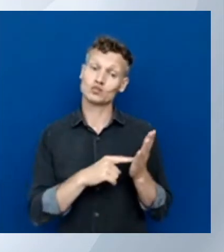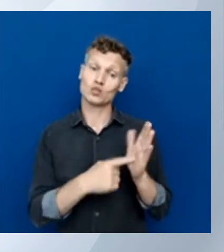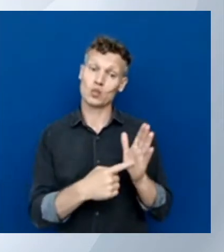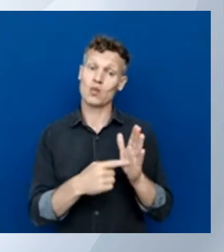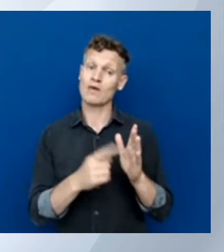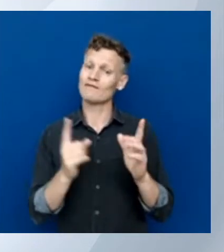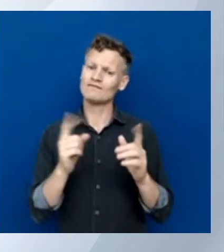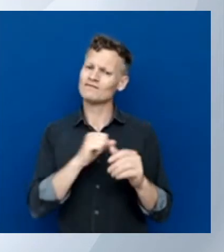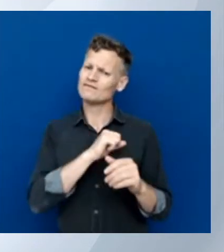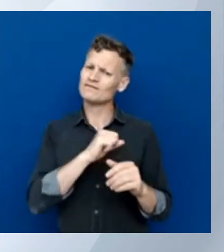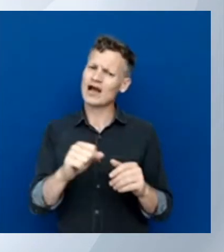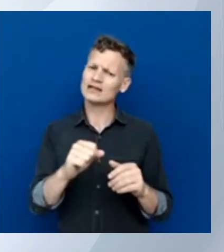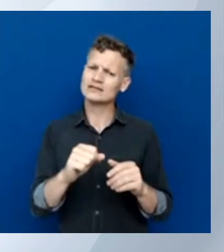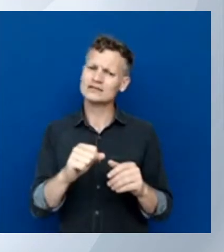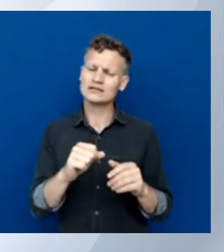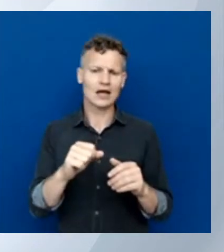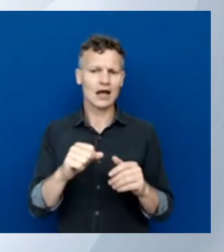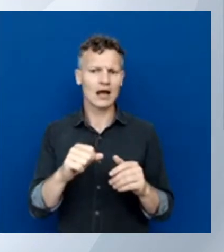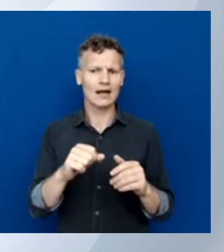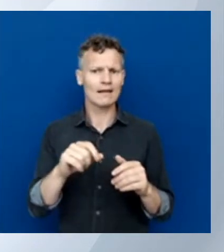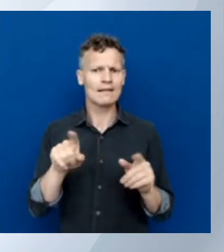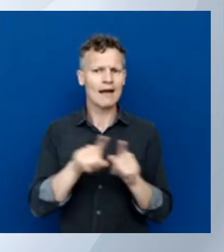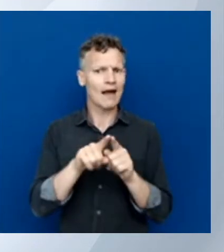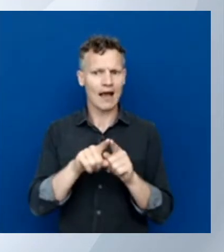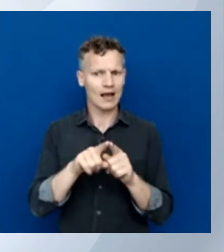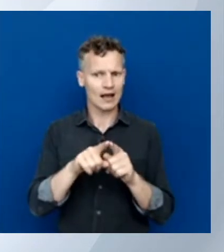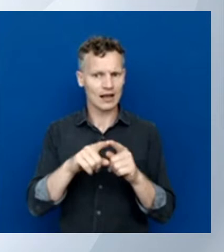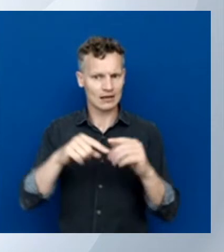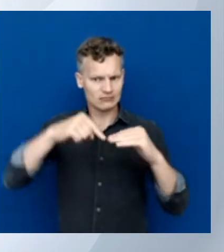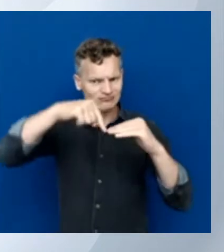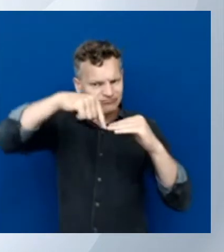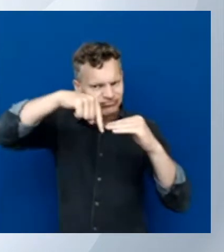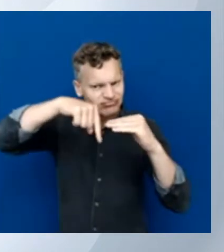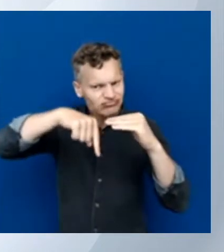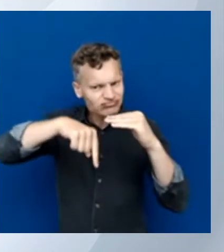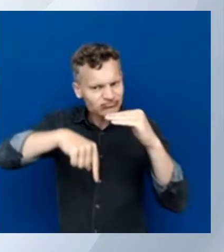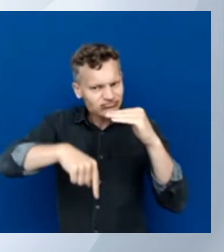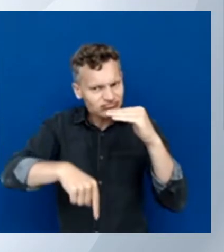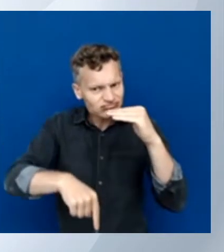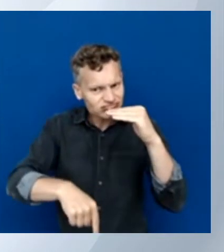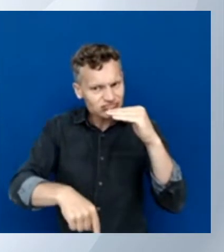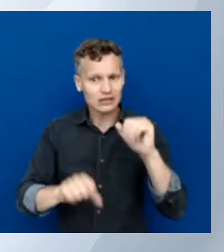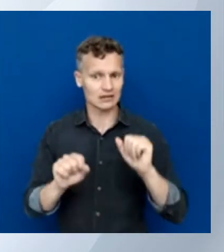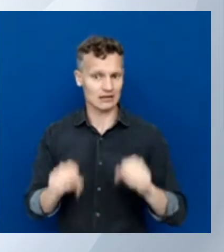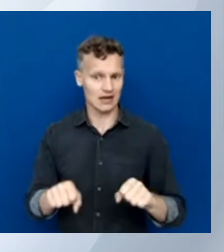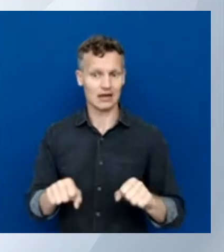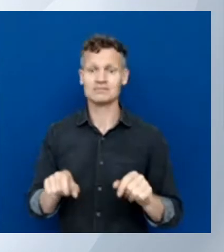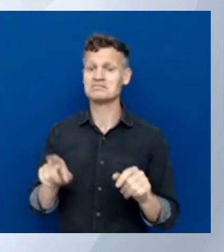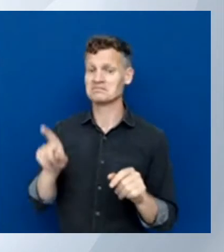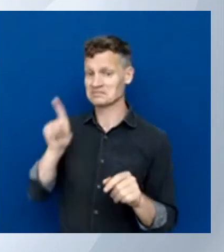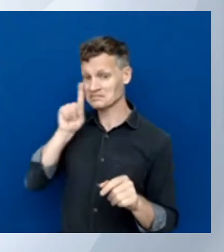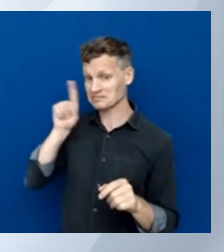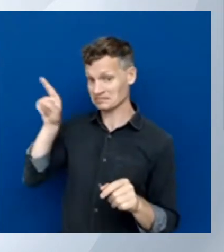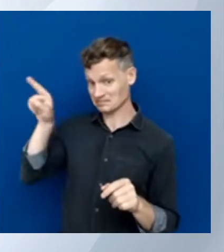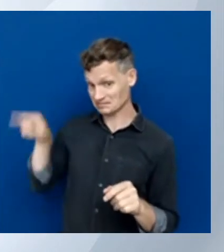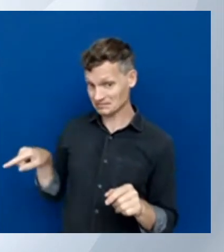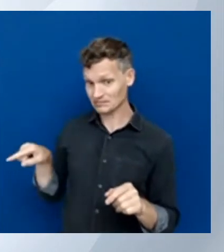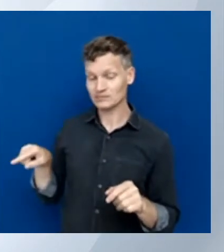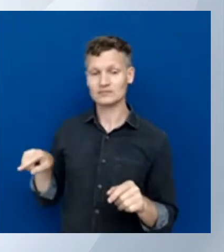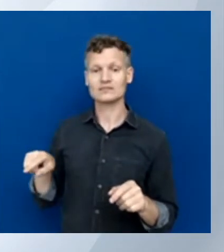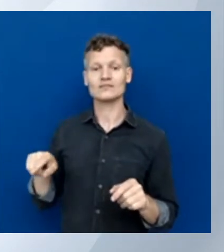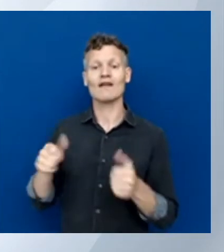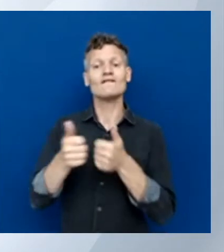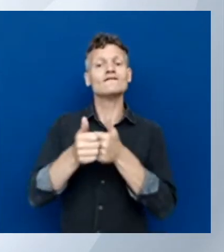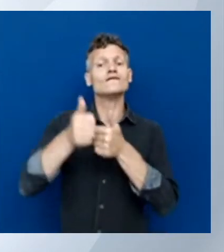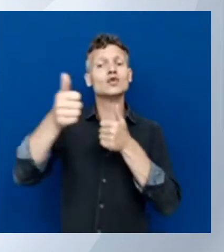For example, this is the code to create a virtual machine with everything that it needs. So